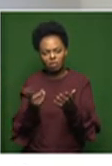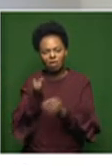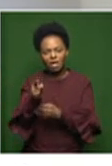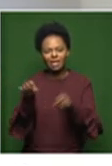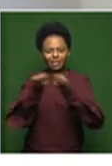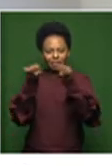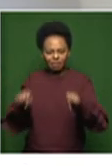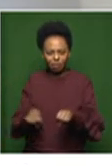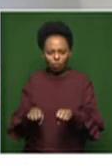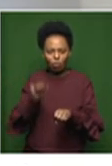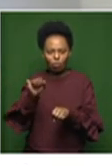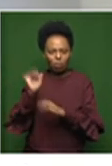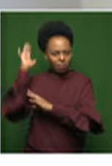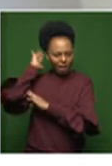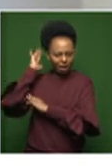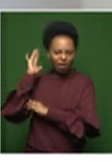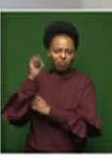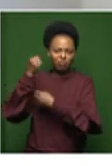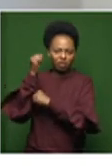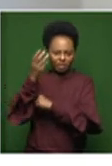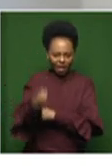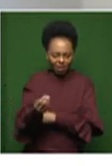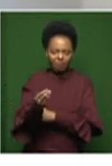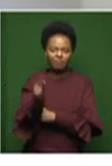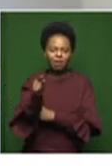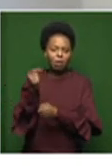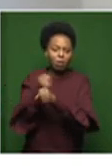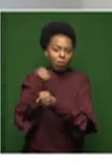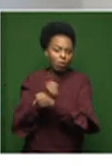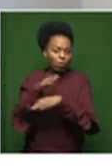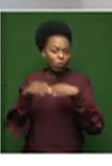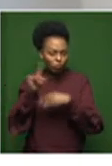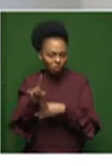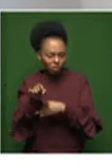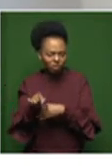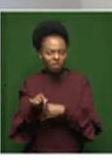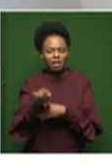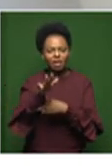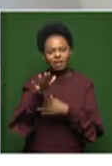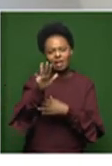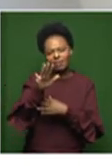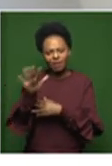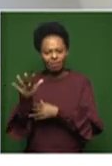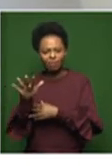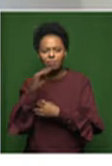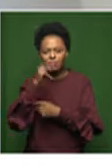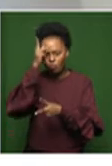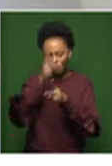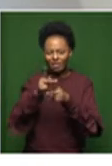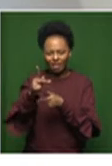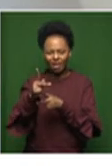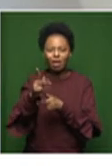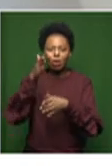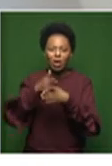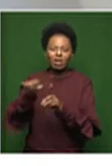studio space at the bag factory. So they work 9 to 5 at the bag factory. That's their professional working environment.